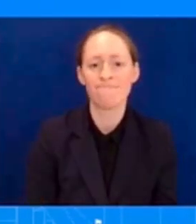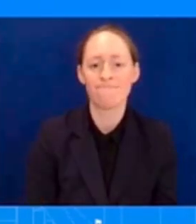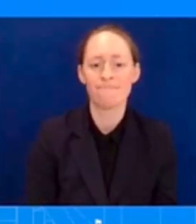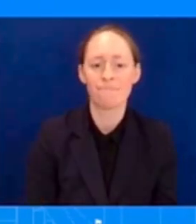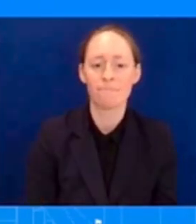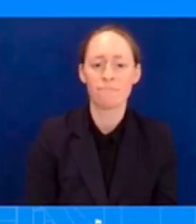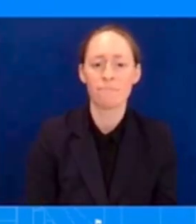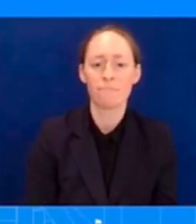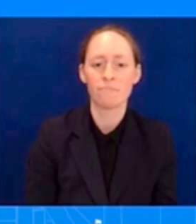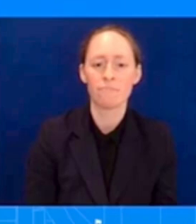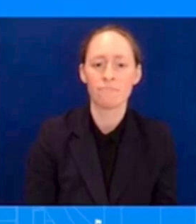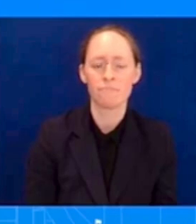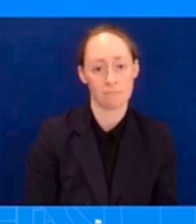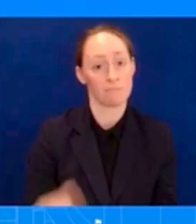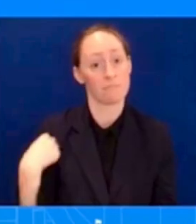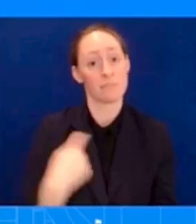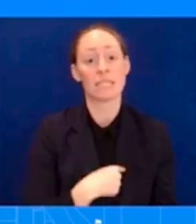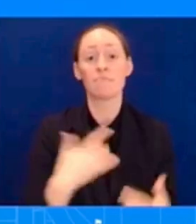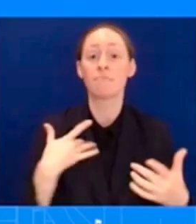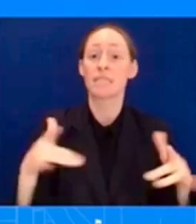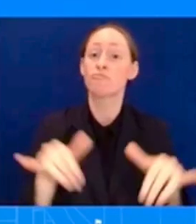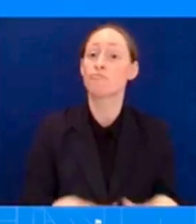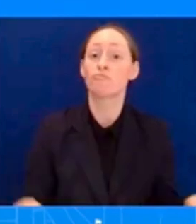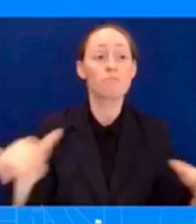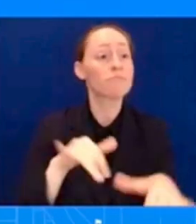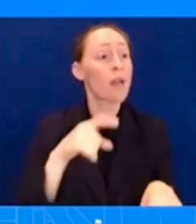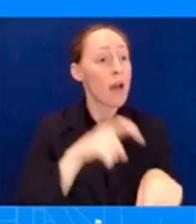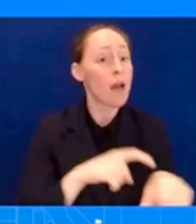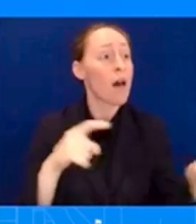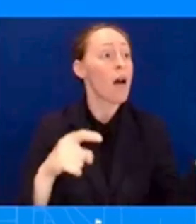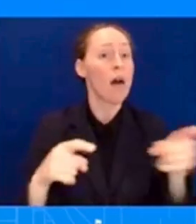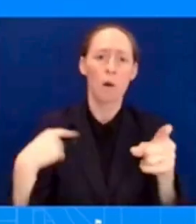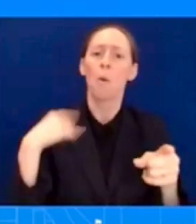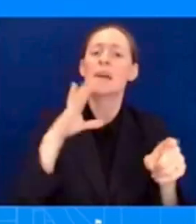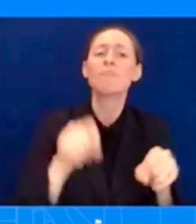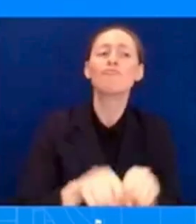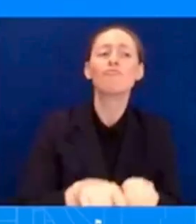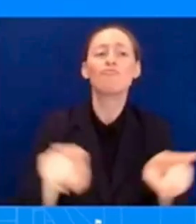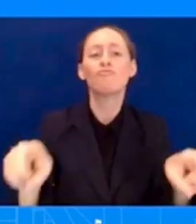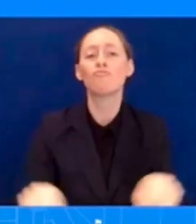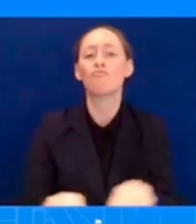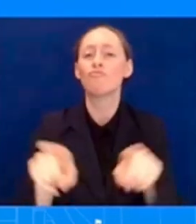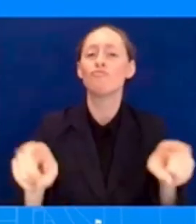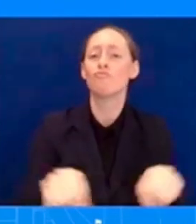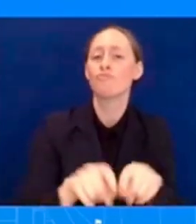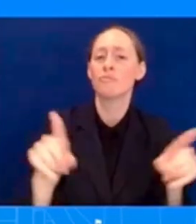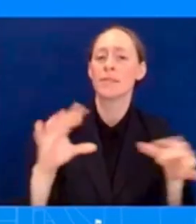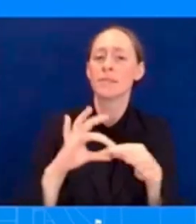And so, as we have said many times, the President believes in collective bargaining and that's what we want to see here.